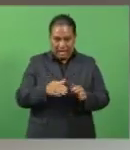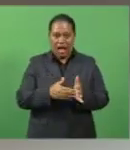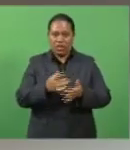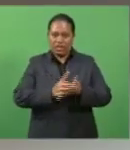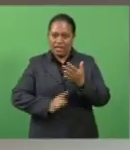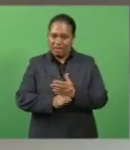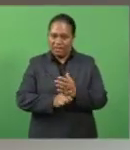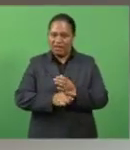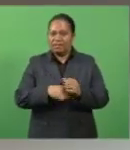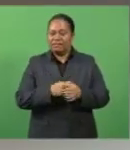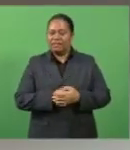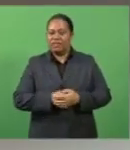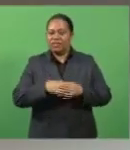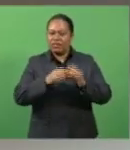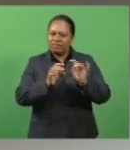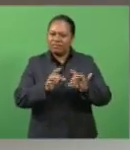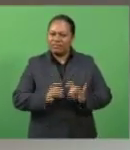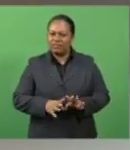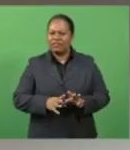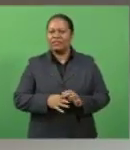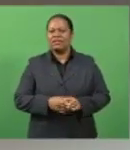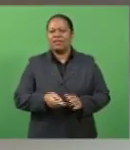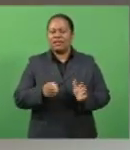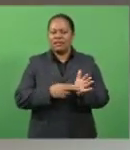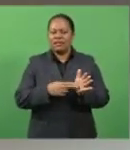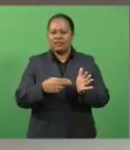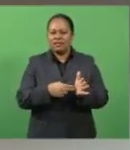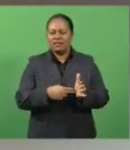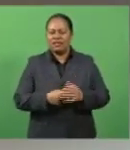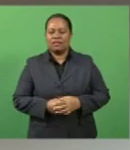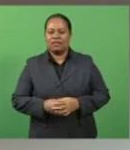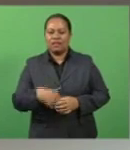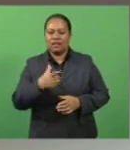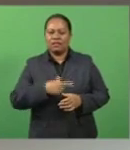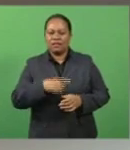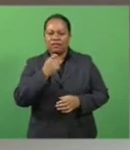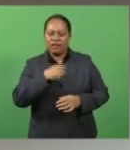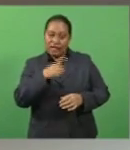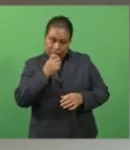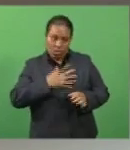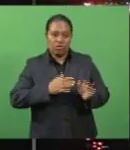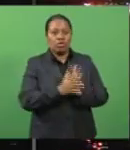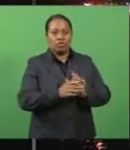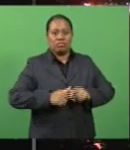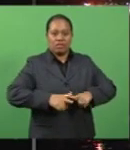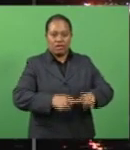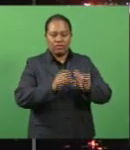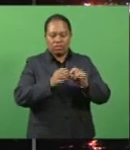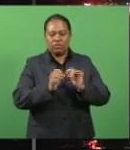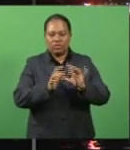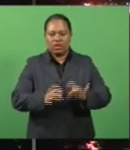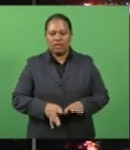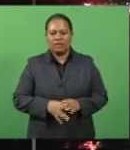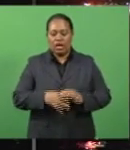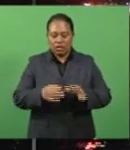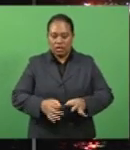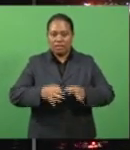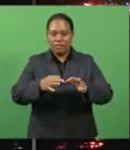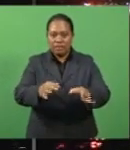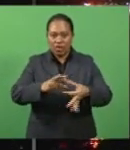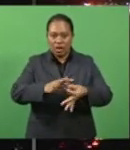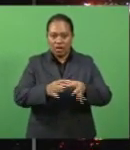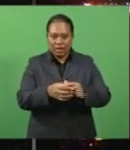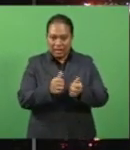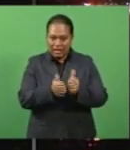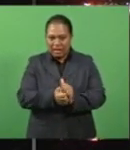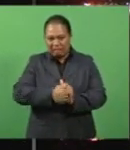being based out of New Zealand, what that could look like moving forward if we were to travel to Australia. The postponed Olympic Games could